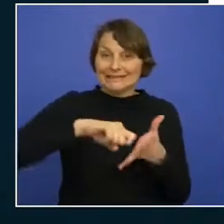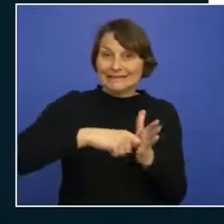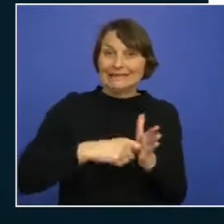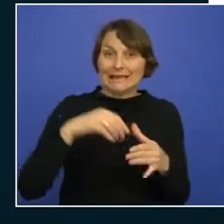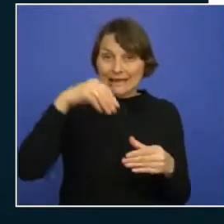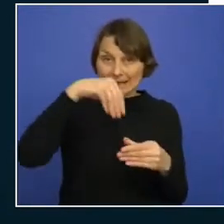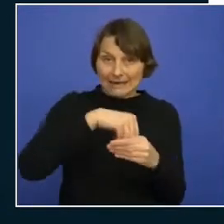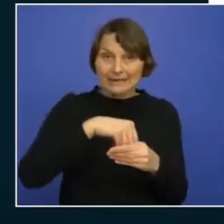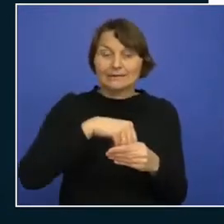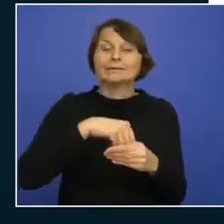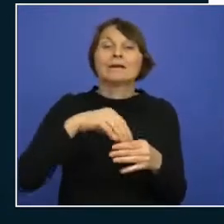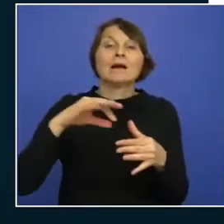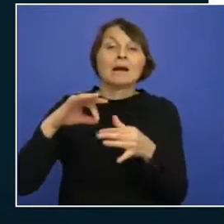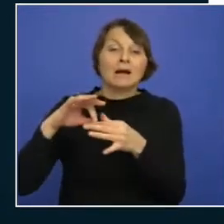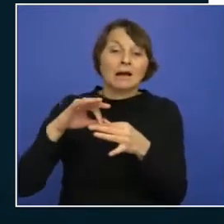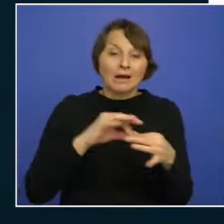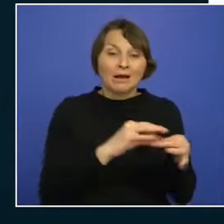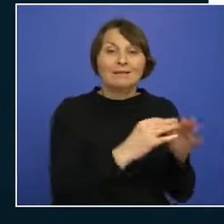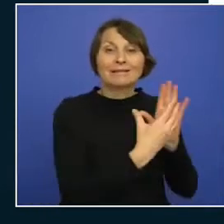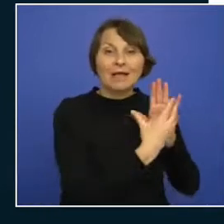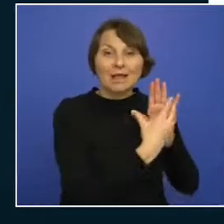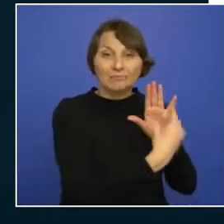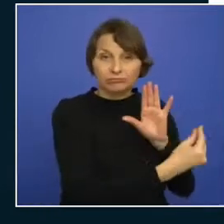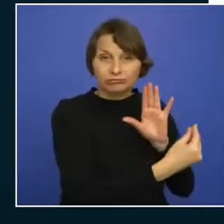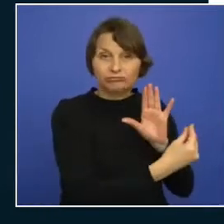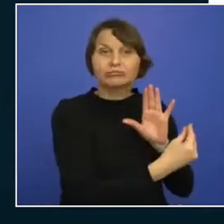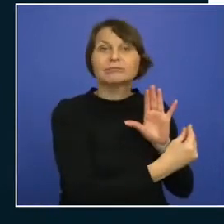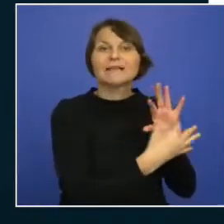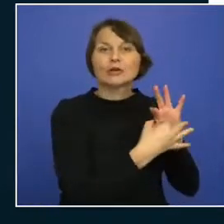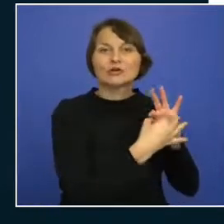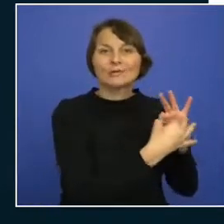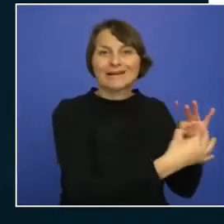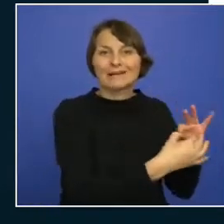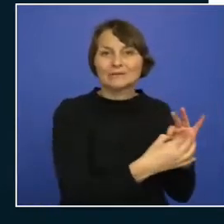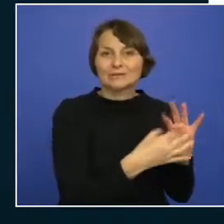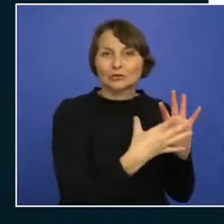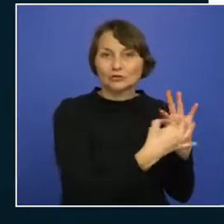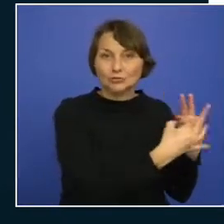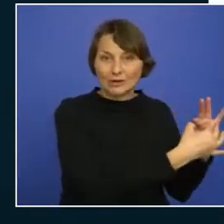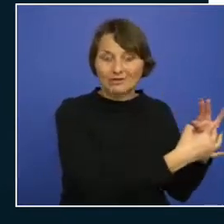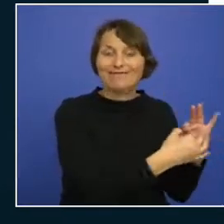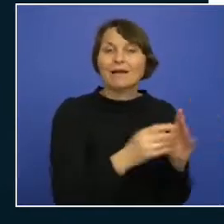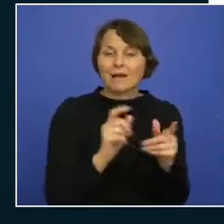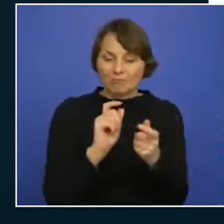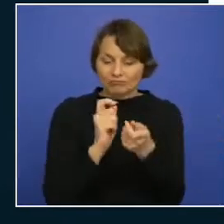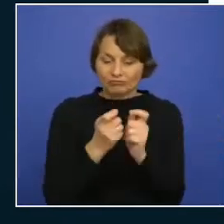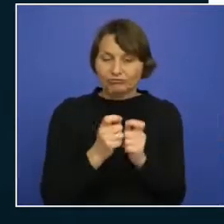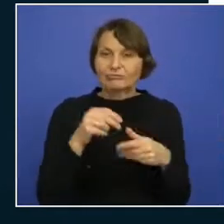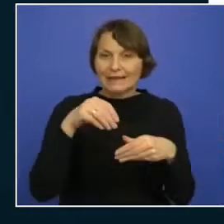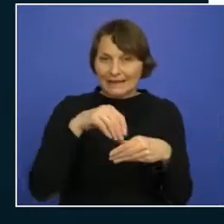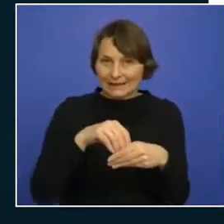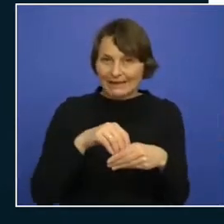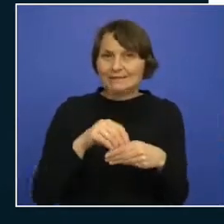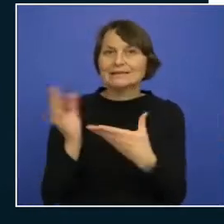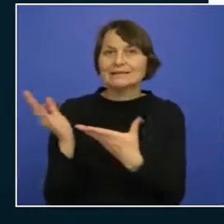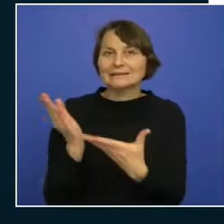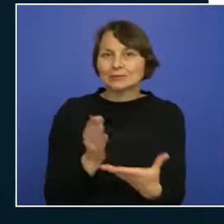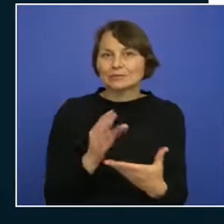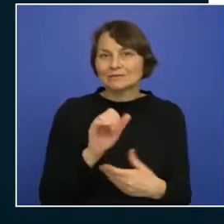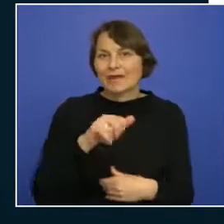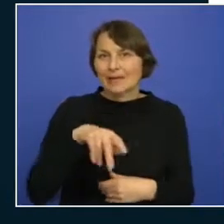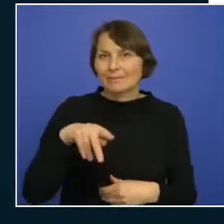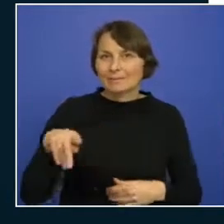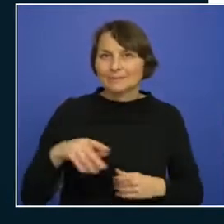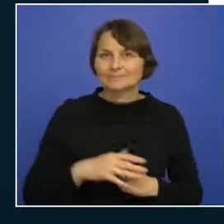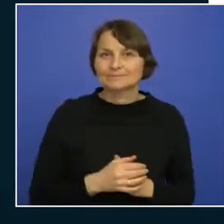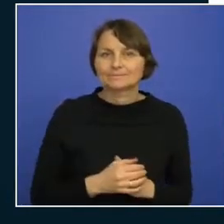app service app retrieves that connection string and configures it within the app service app and